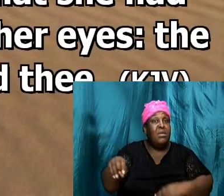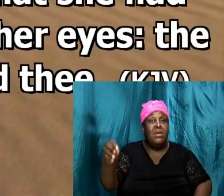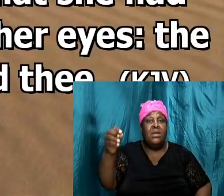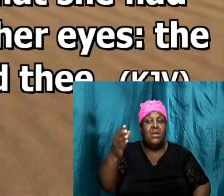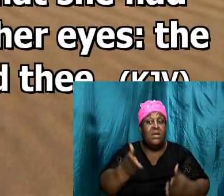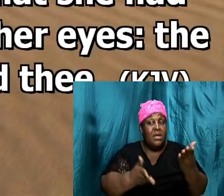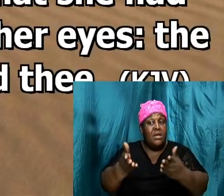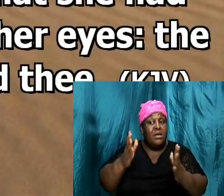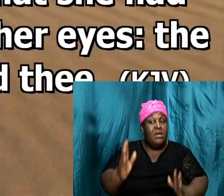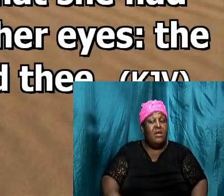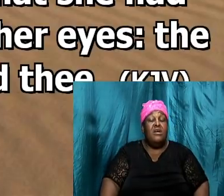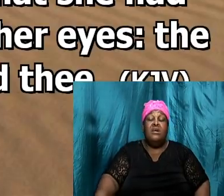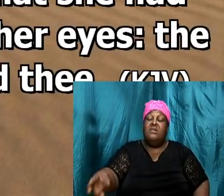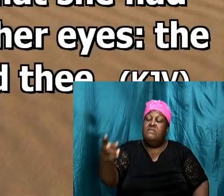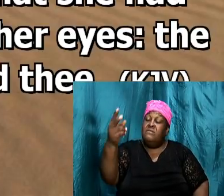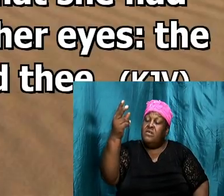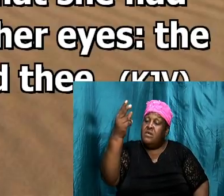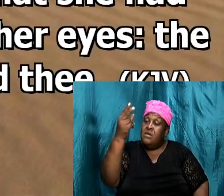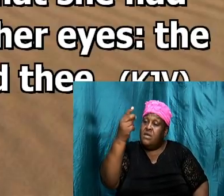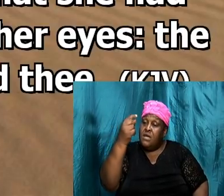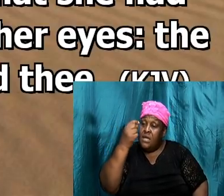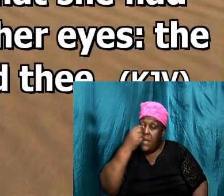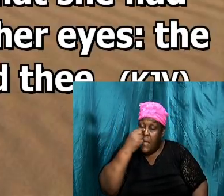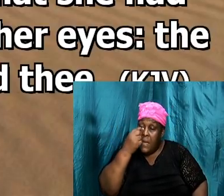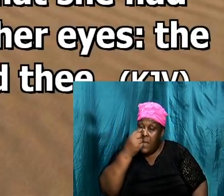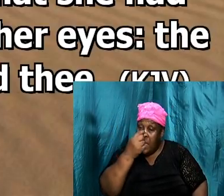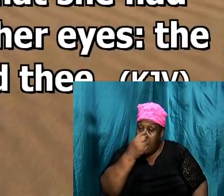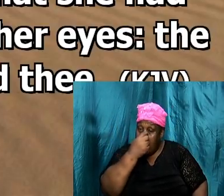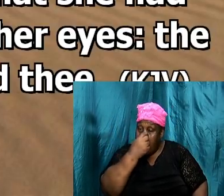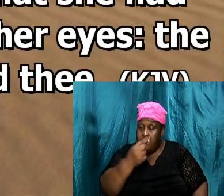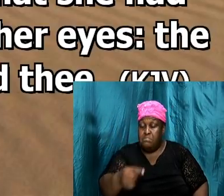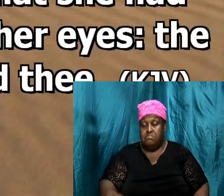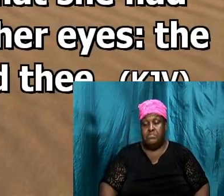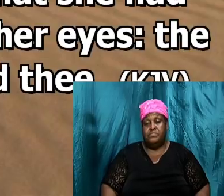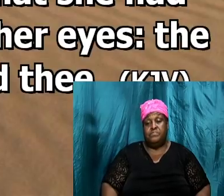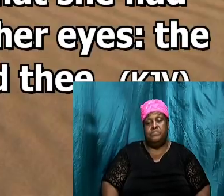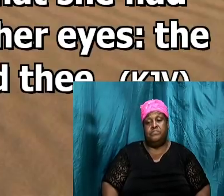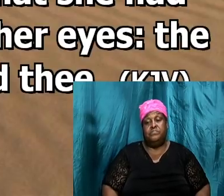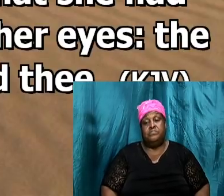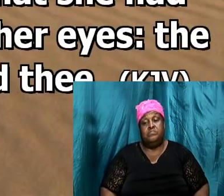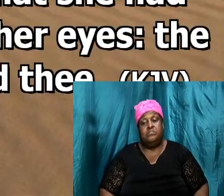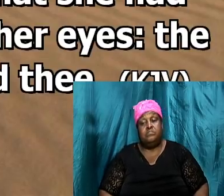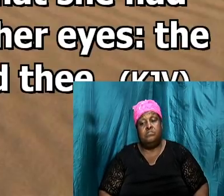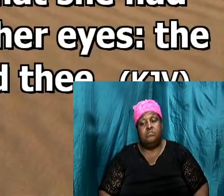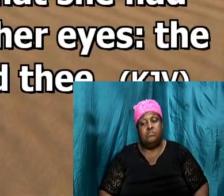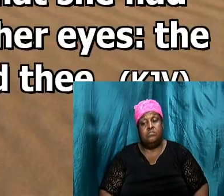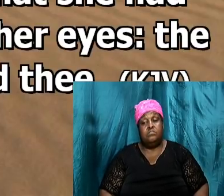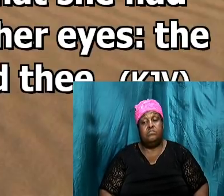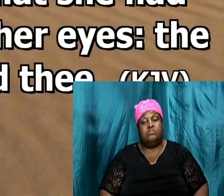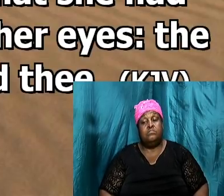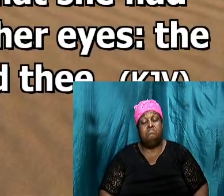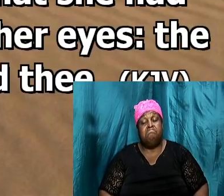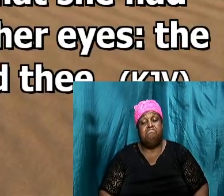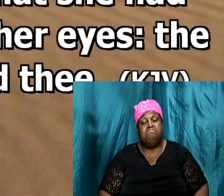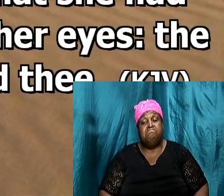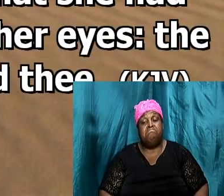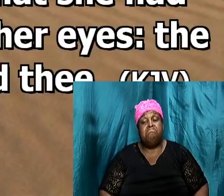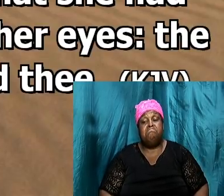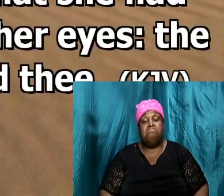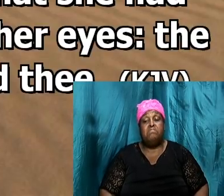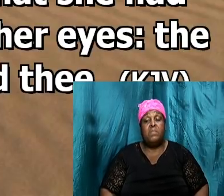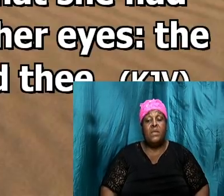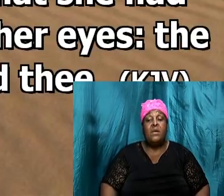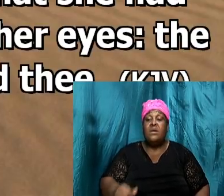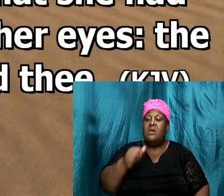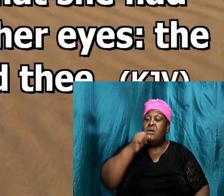unworthy of one's notice or one's consideration Hagar